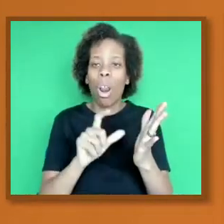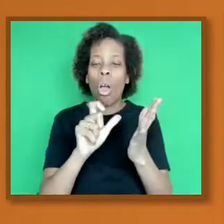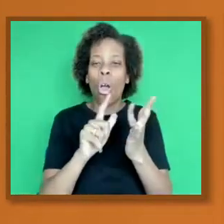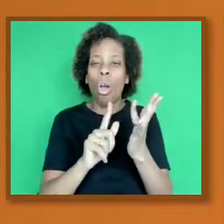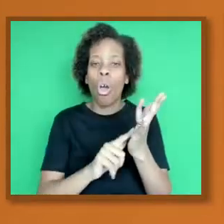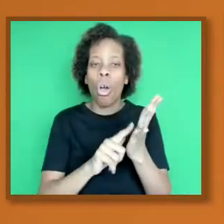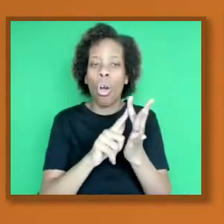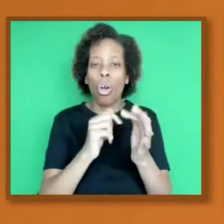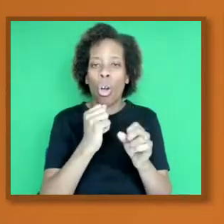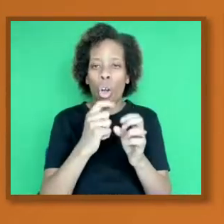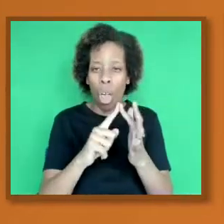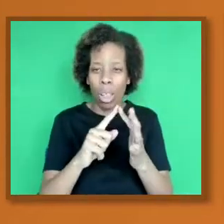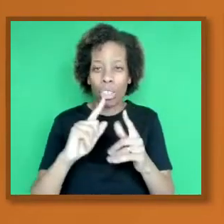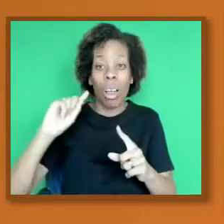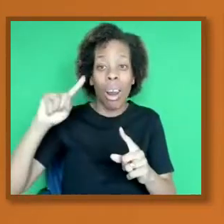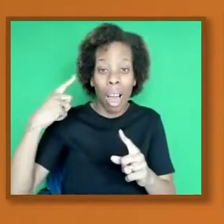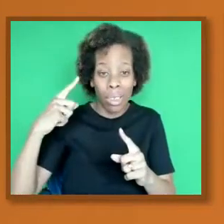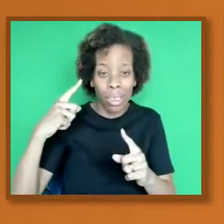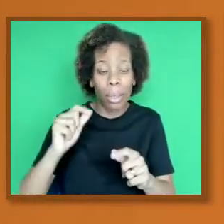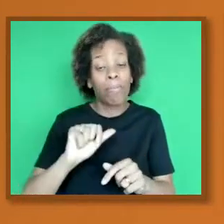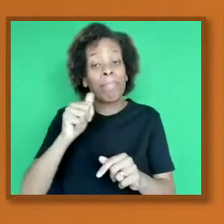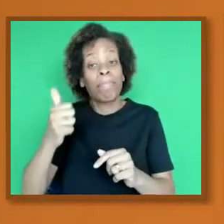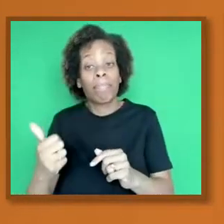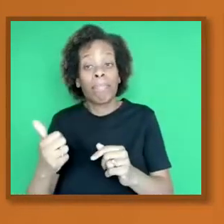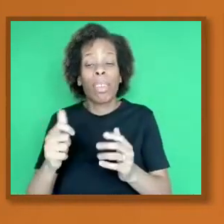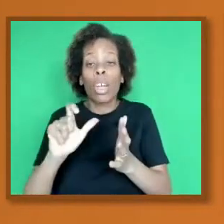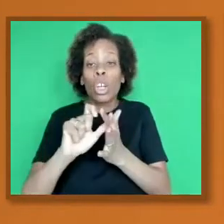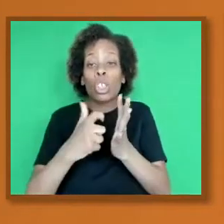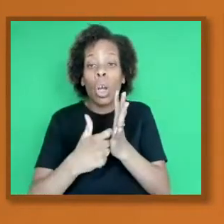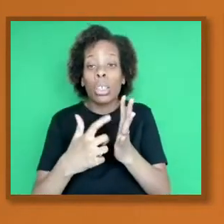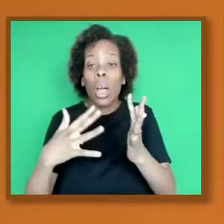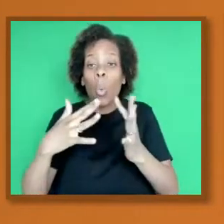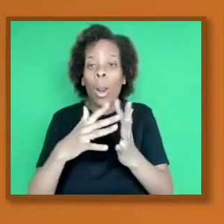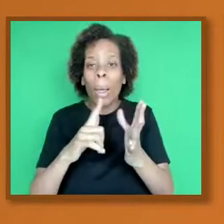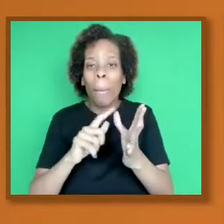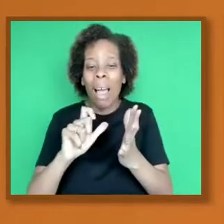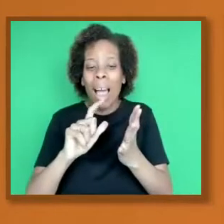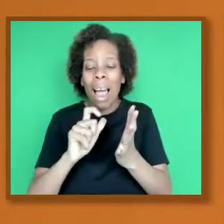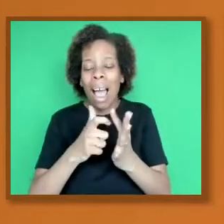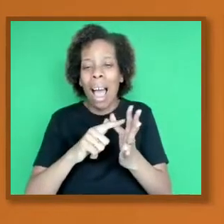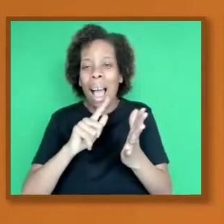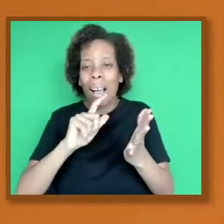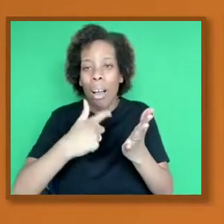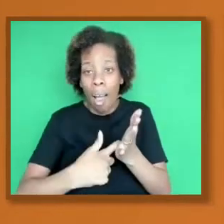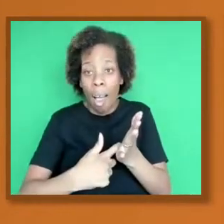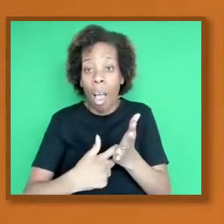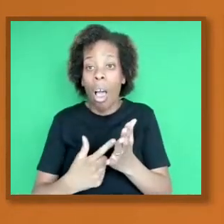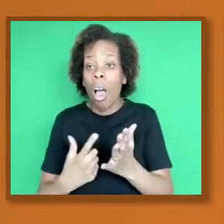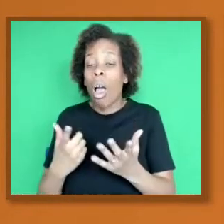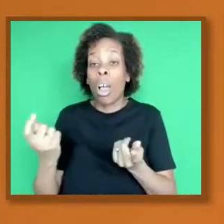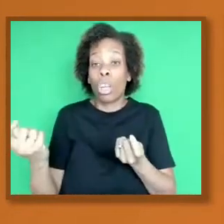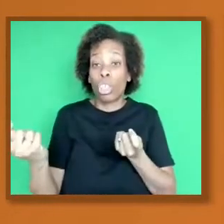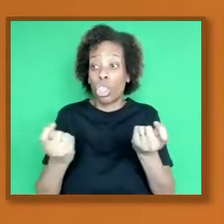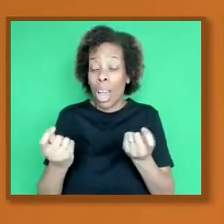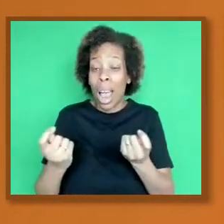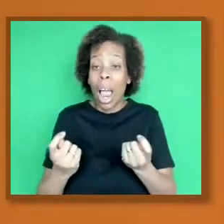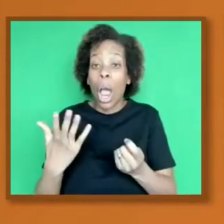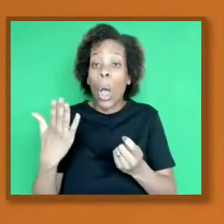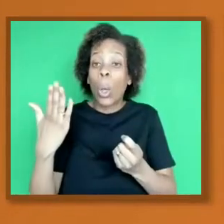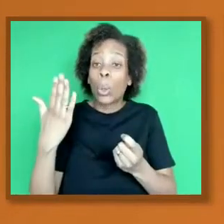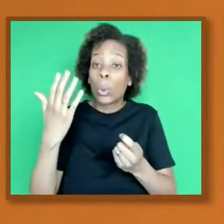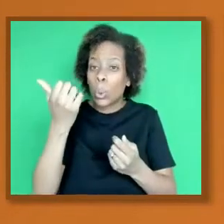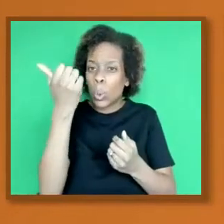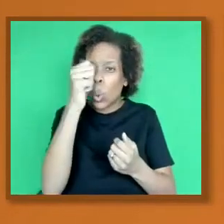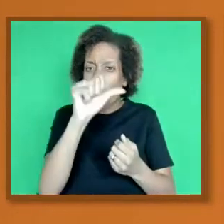Acker, PhD and chair of the School of Ethics Committee and chair of the Decolonizing